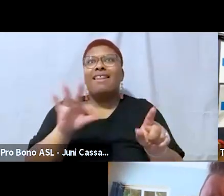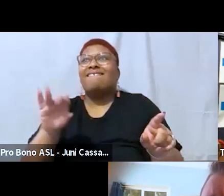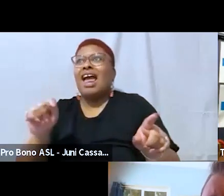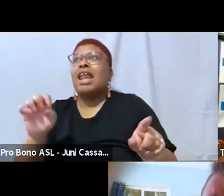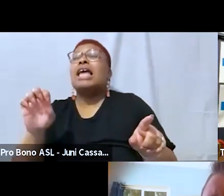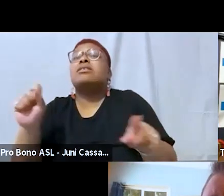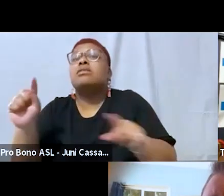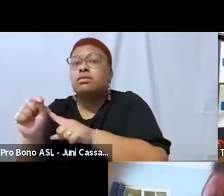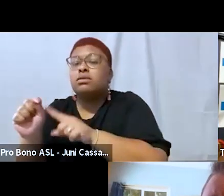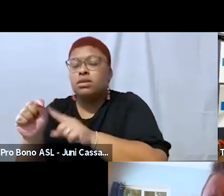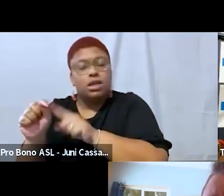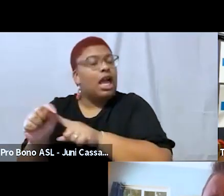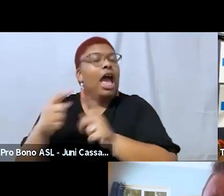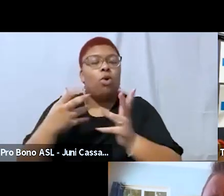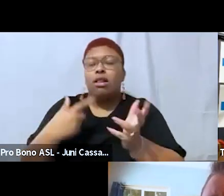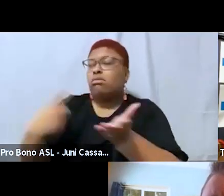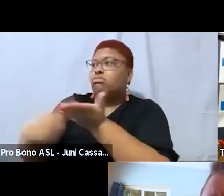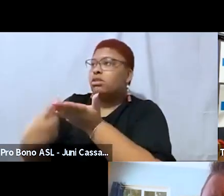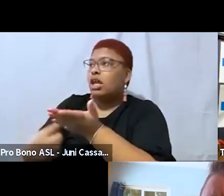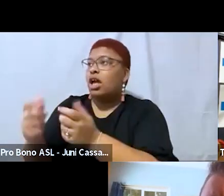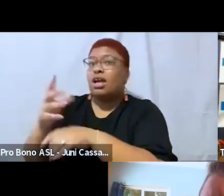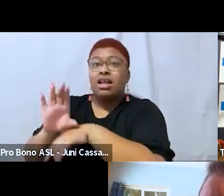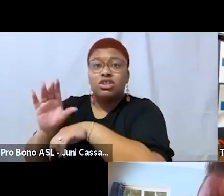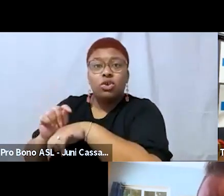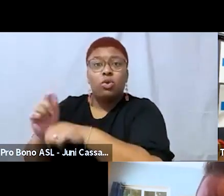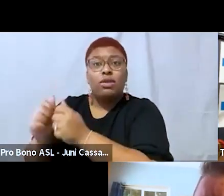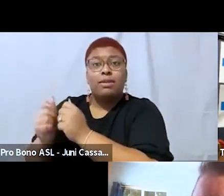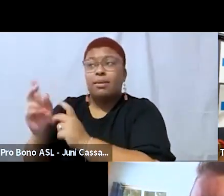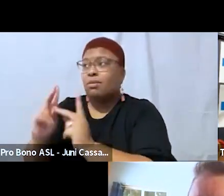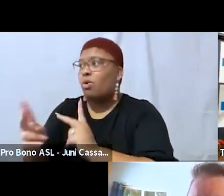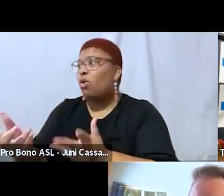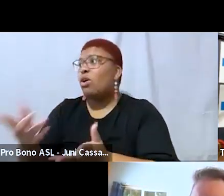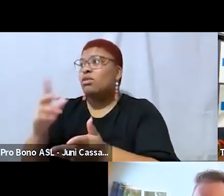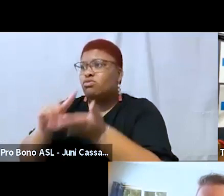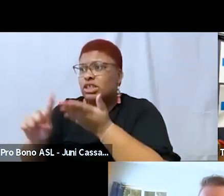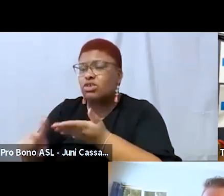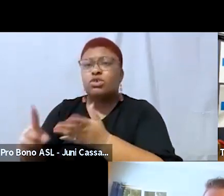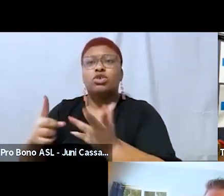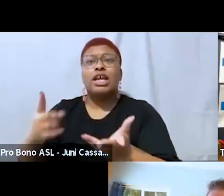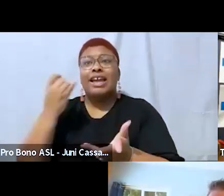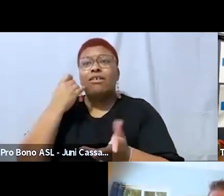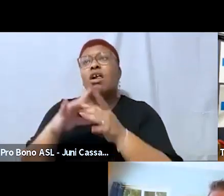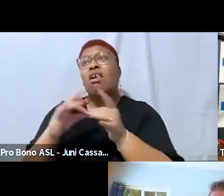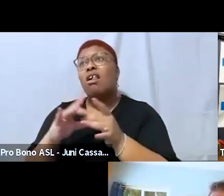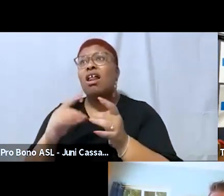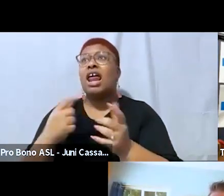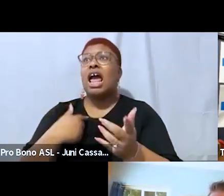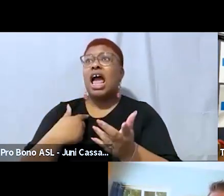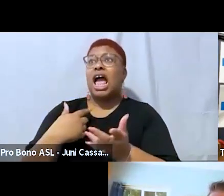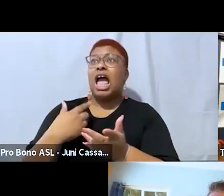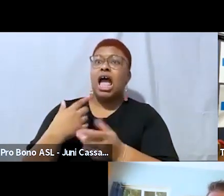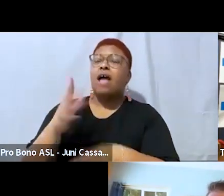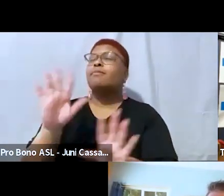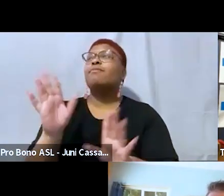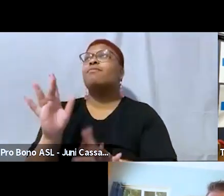uh to do the work do the research to find out if you're saying with your words and you're putting out there i remember saucy west